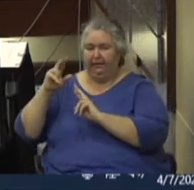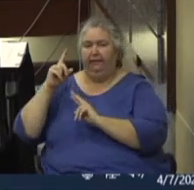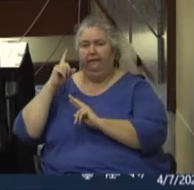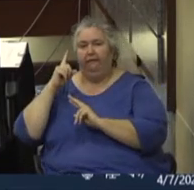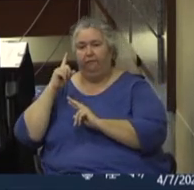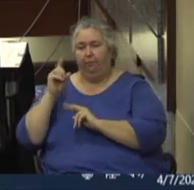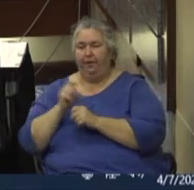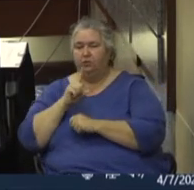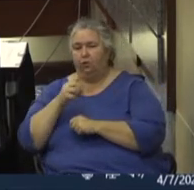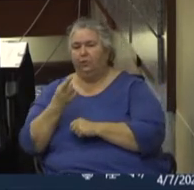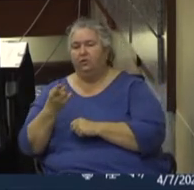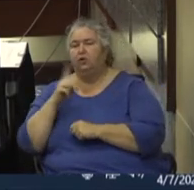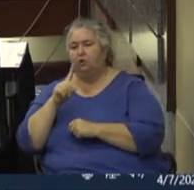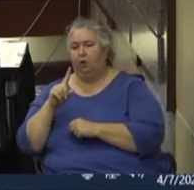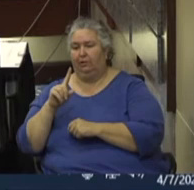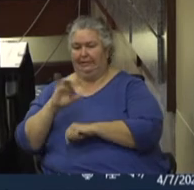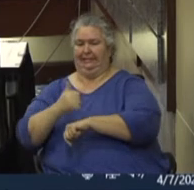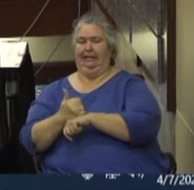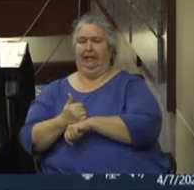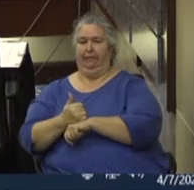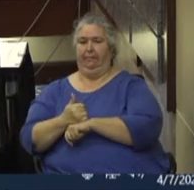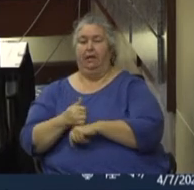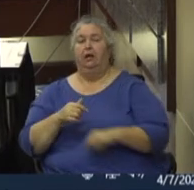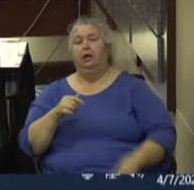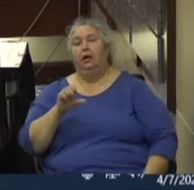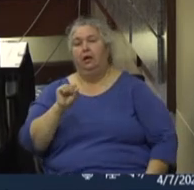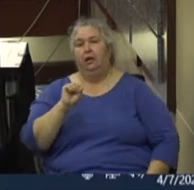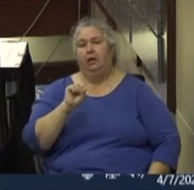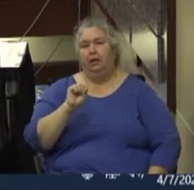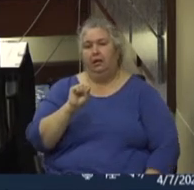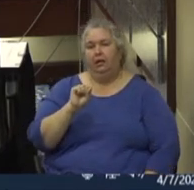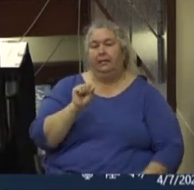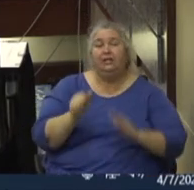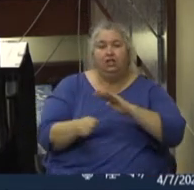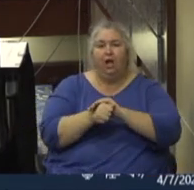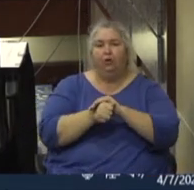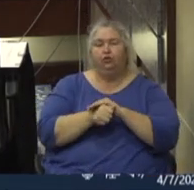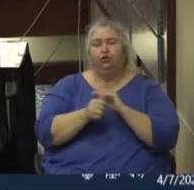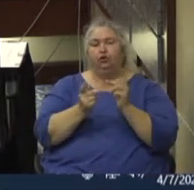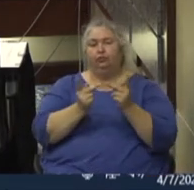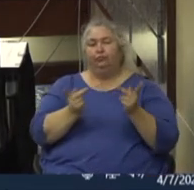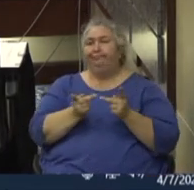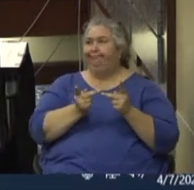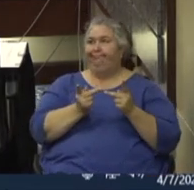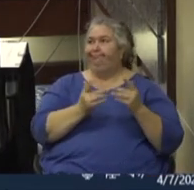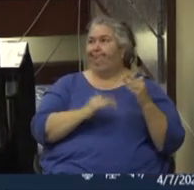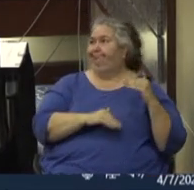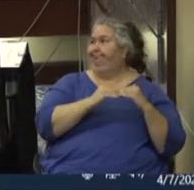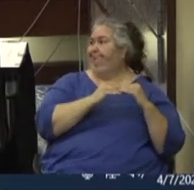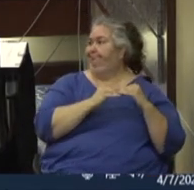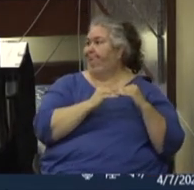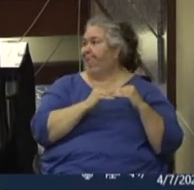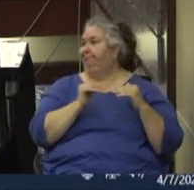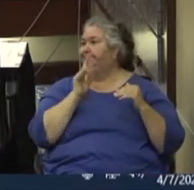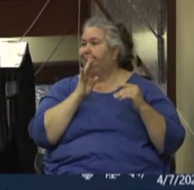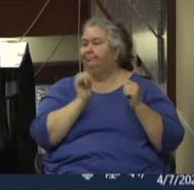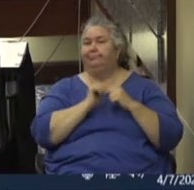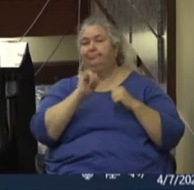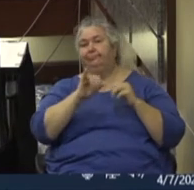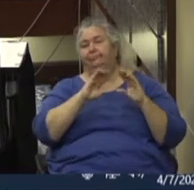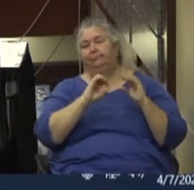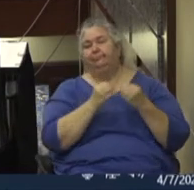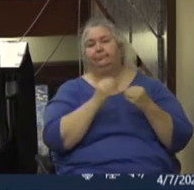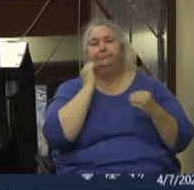resources in place. Um, our shelter capacity, we, as Susie said, we've been talking with those organizations